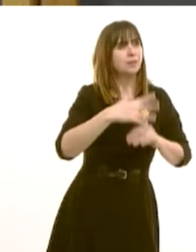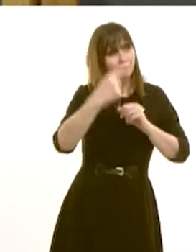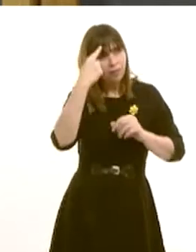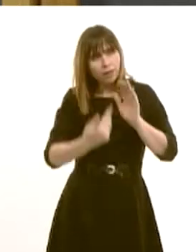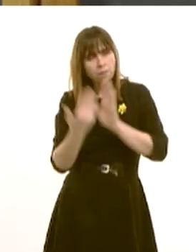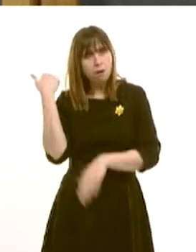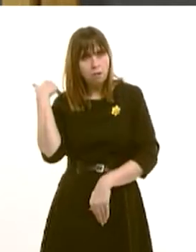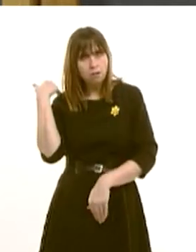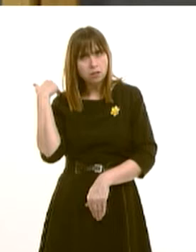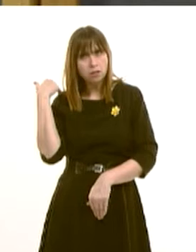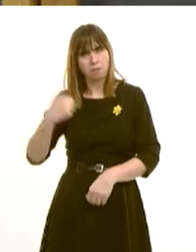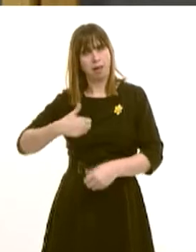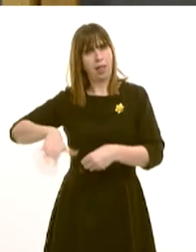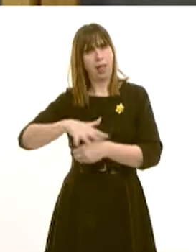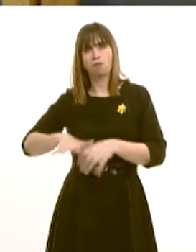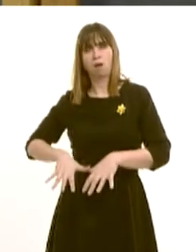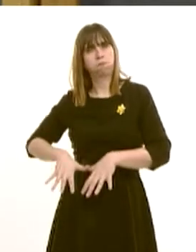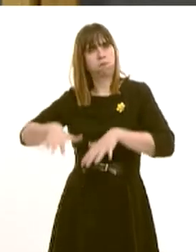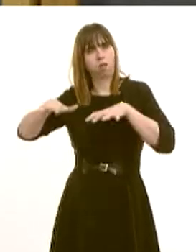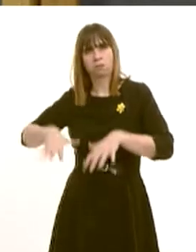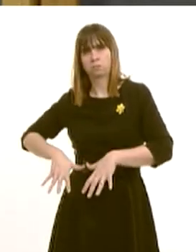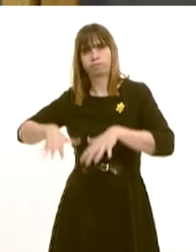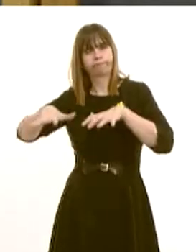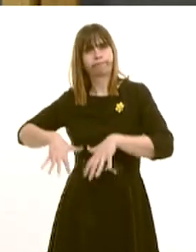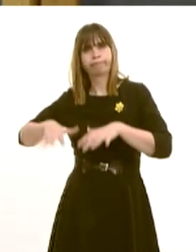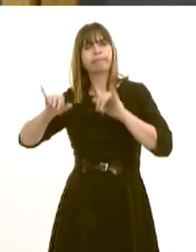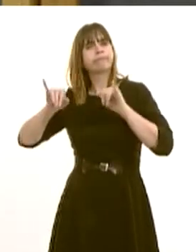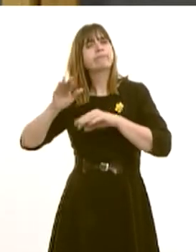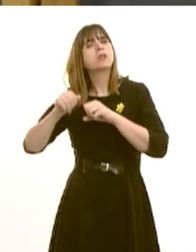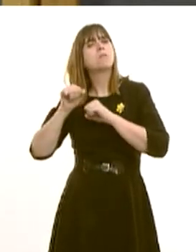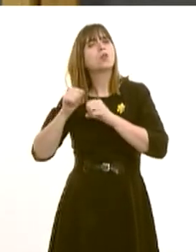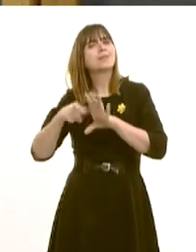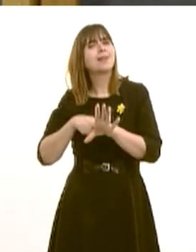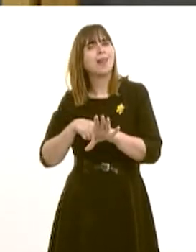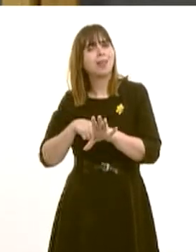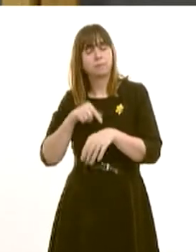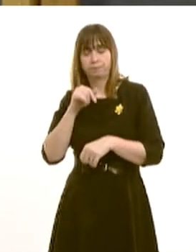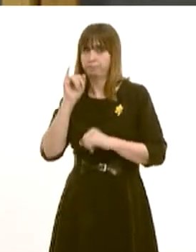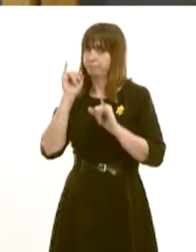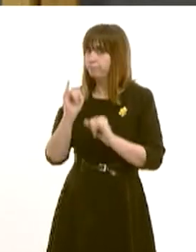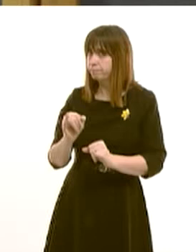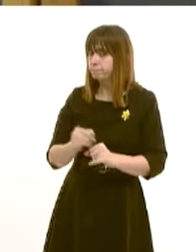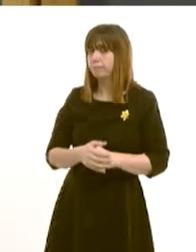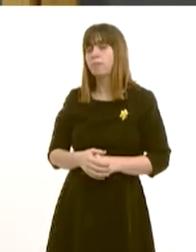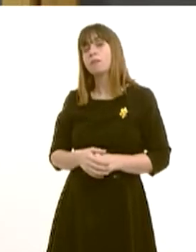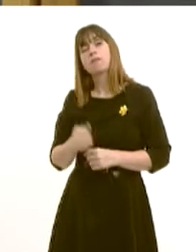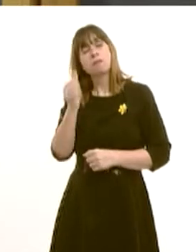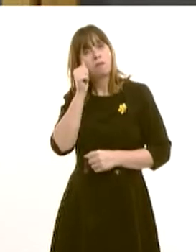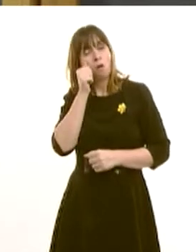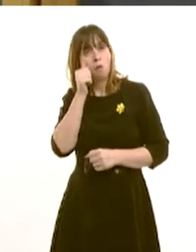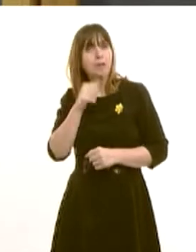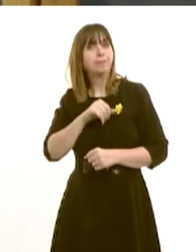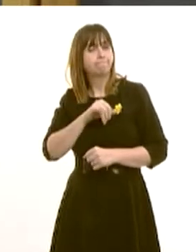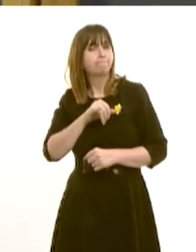than in any other parts of Wales as a result of flooding on Boxing Day. And one of the very obvious problems was the